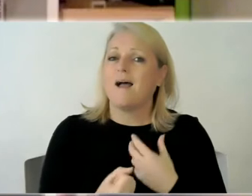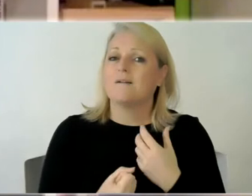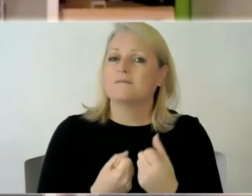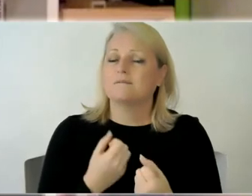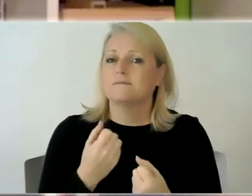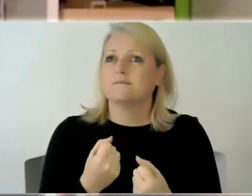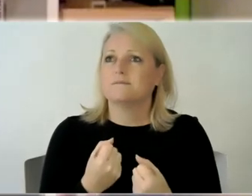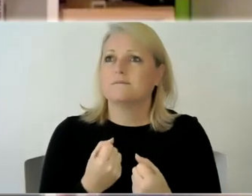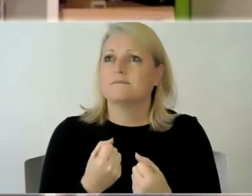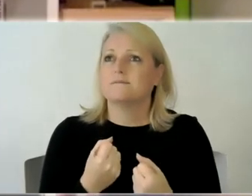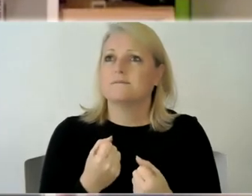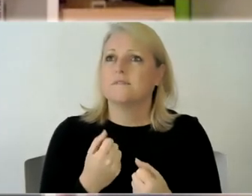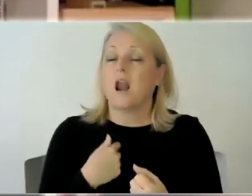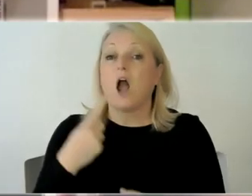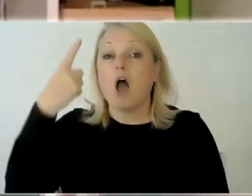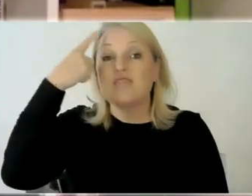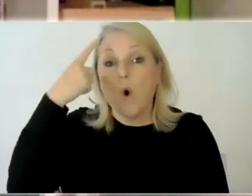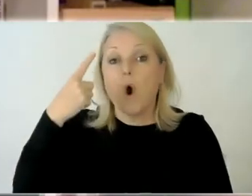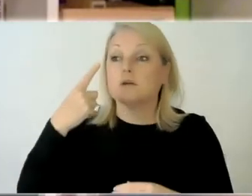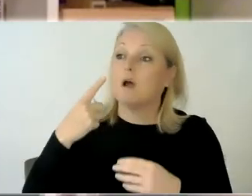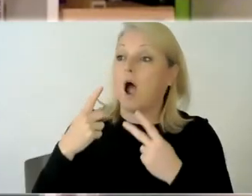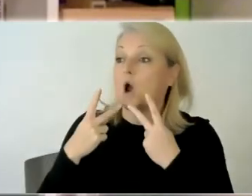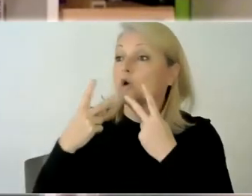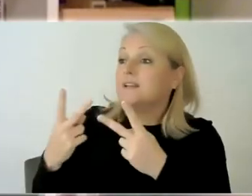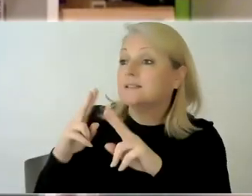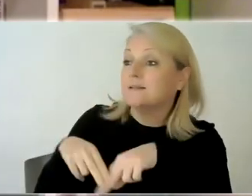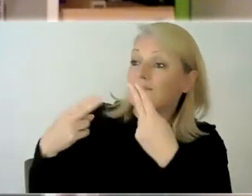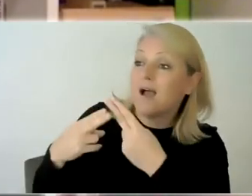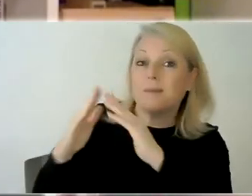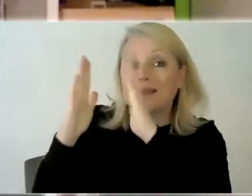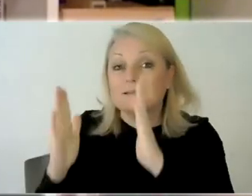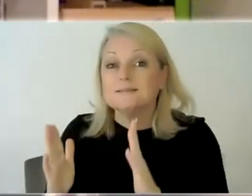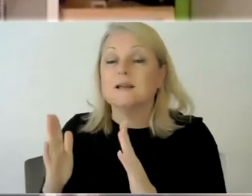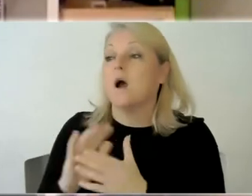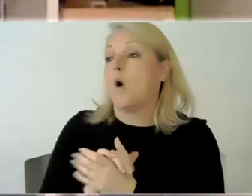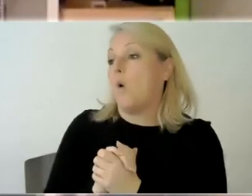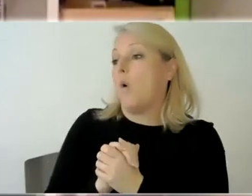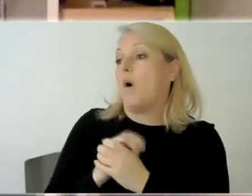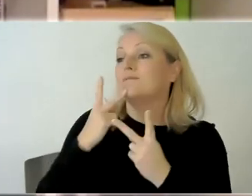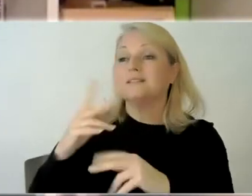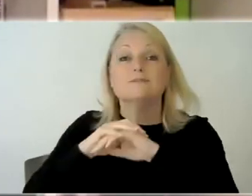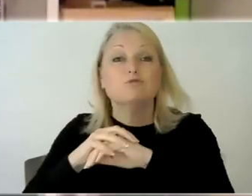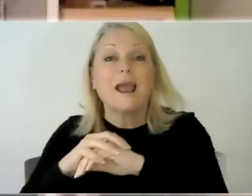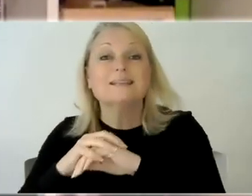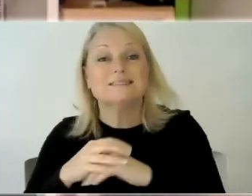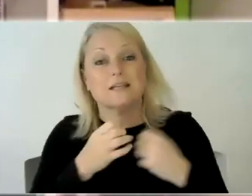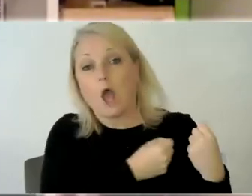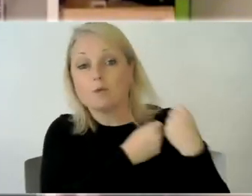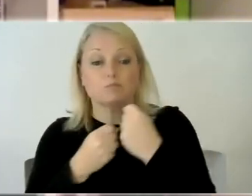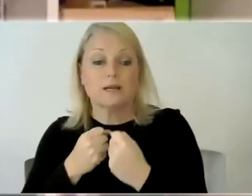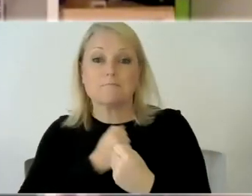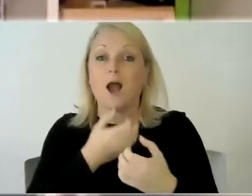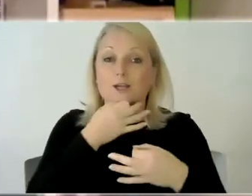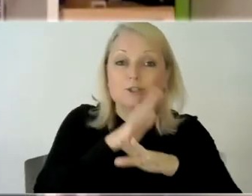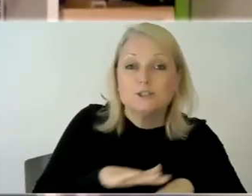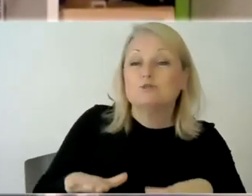i could just go to family's houses when i wanted or go to a friend's house with my kids and go and and socialize and spend